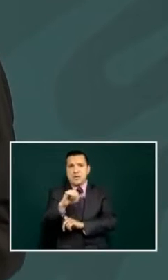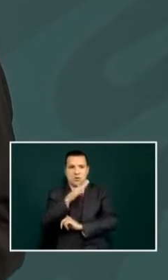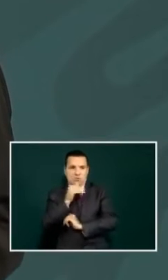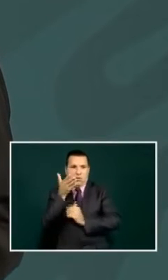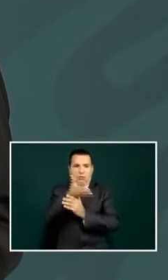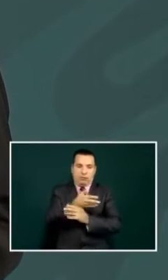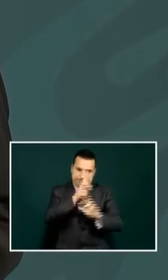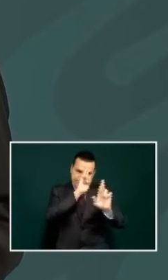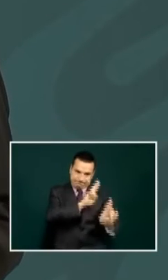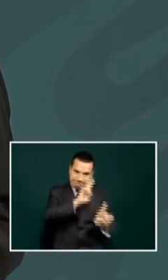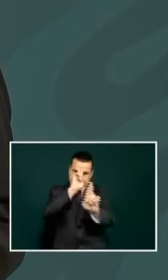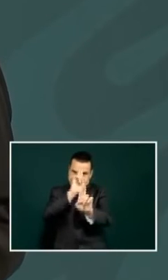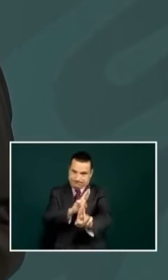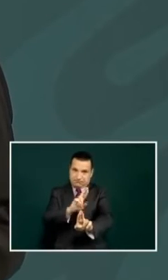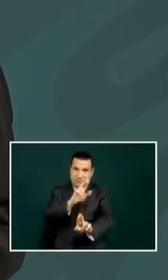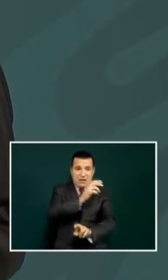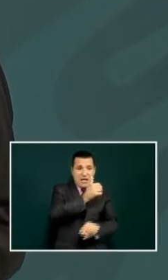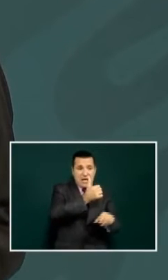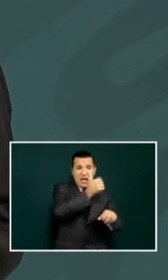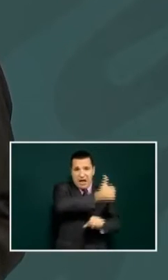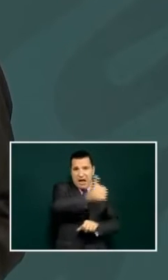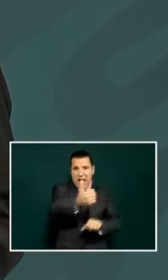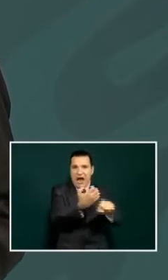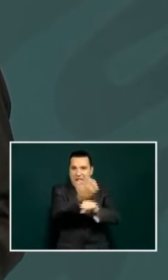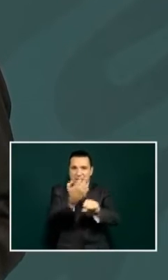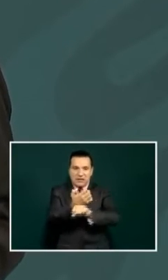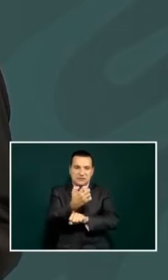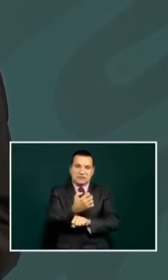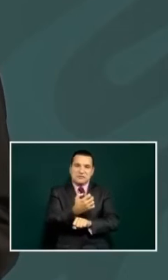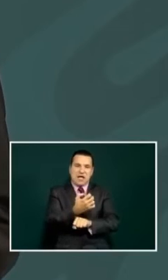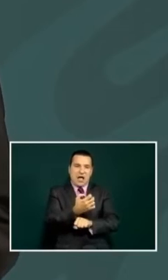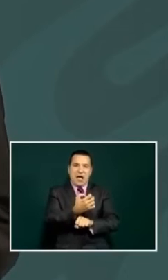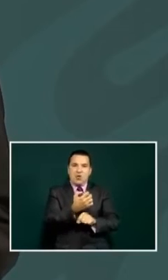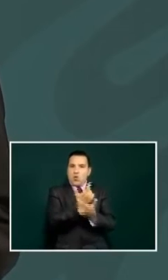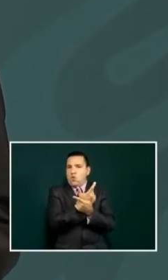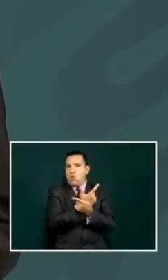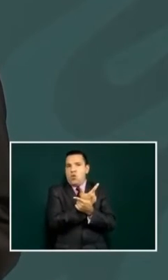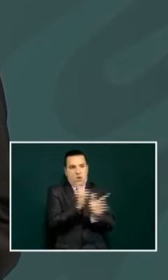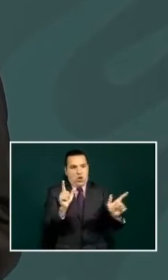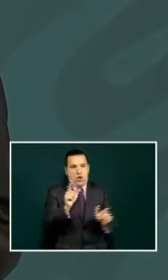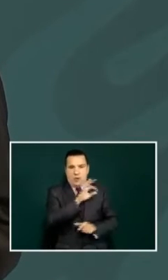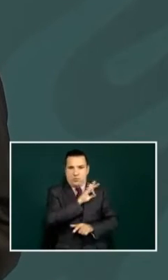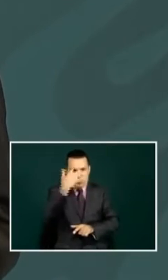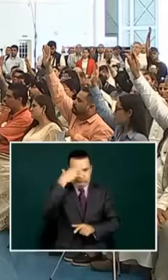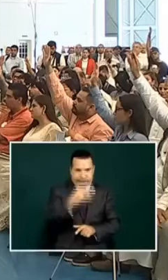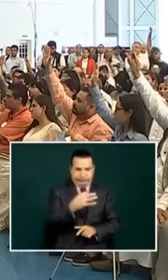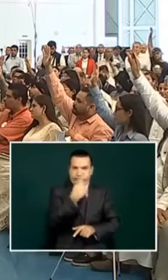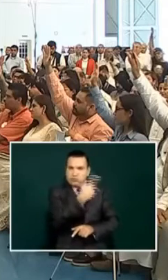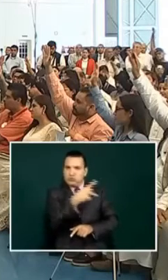we need to be respectful of the powers and the sovereignty of the states